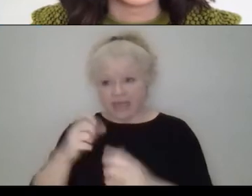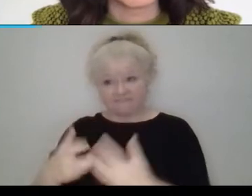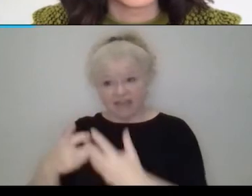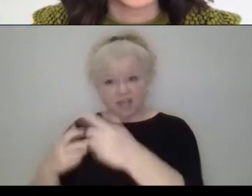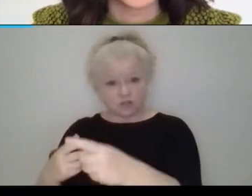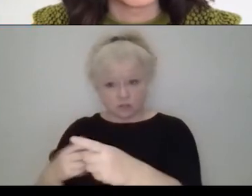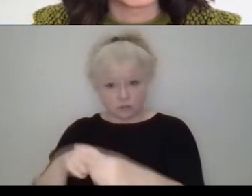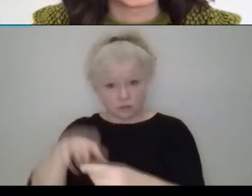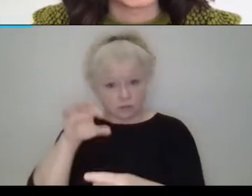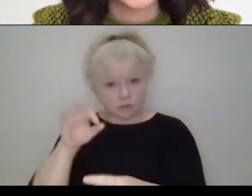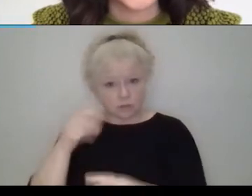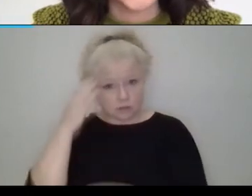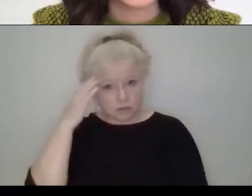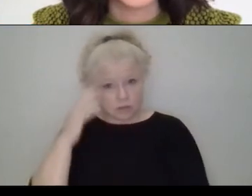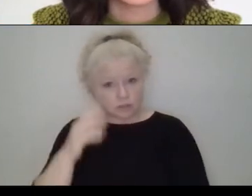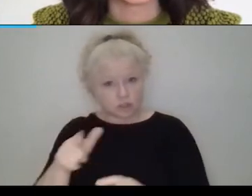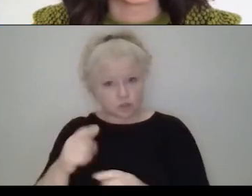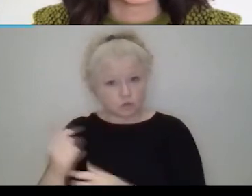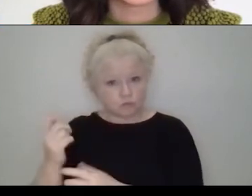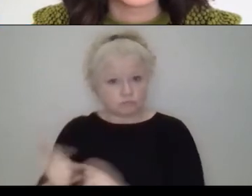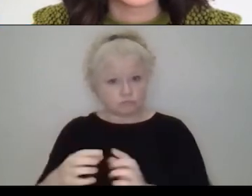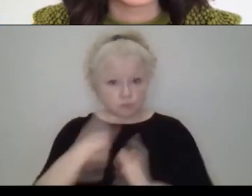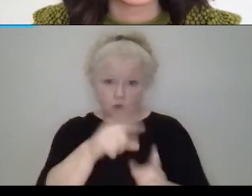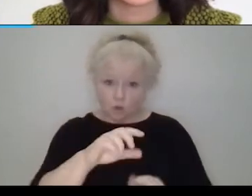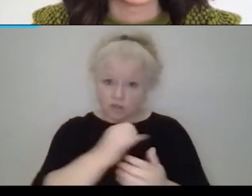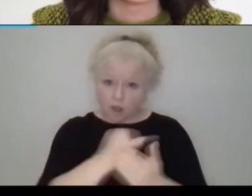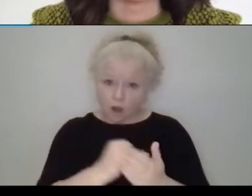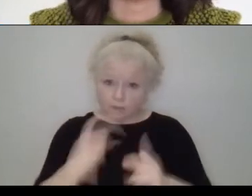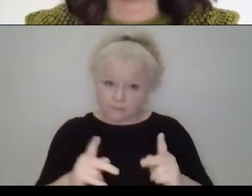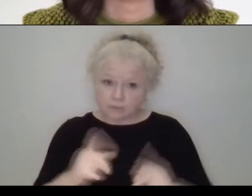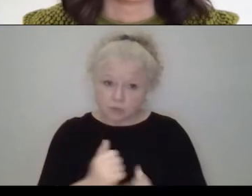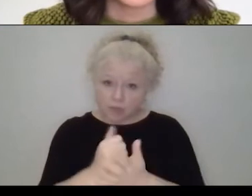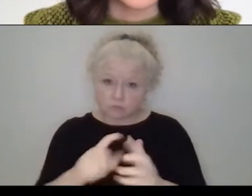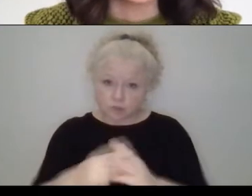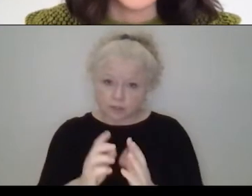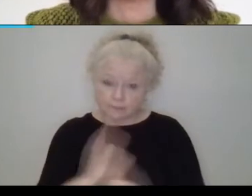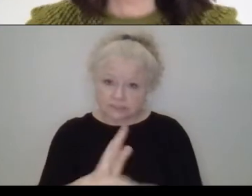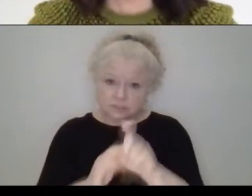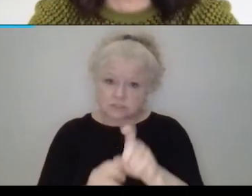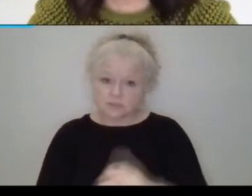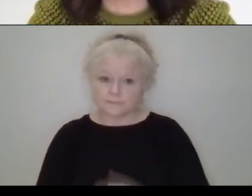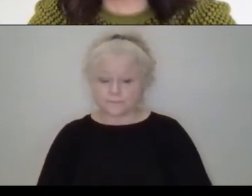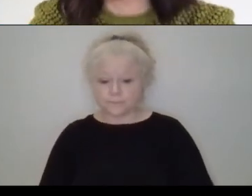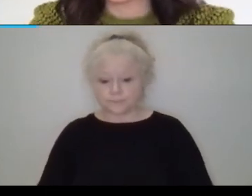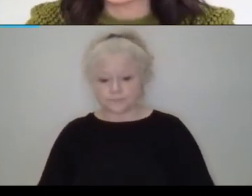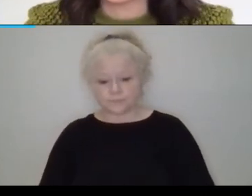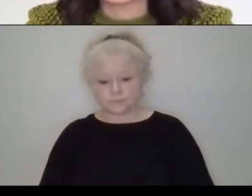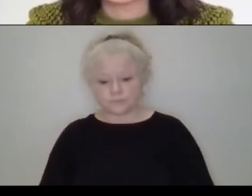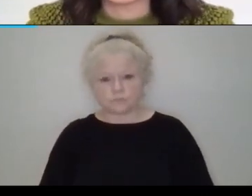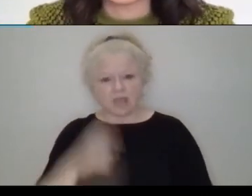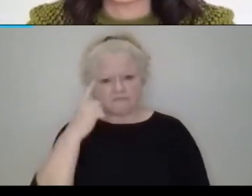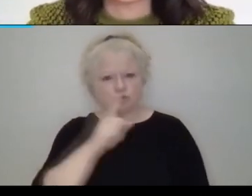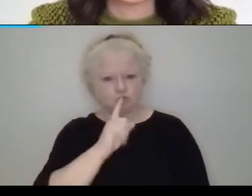find your way to the artisans that helped you start your business? Yeah, mean, for sure.